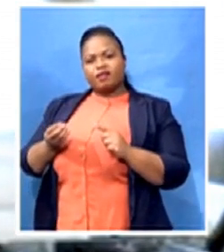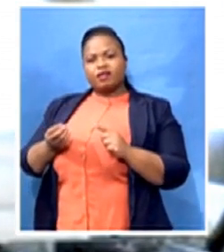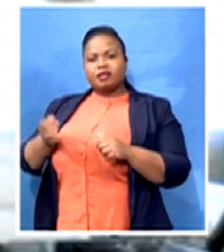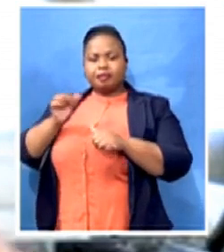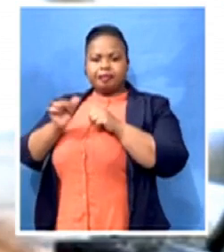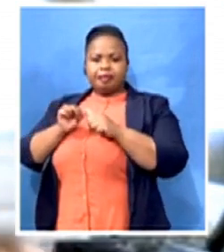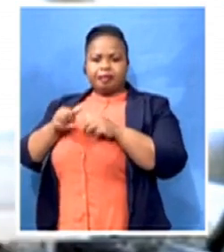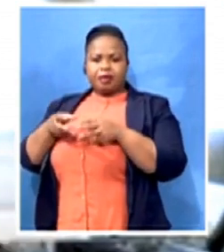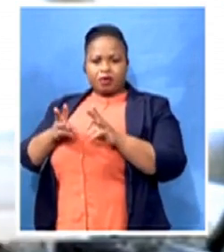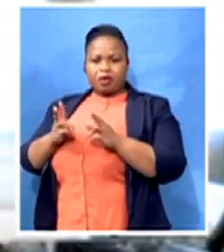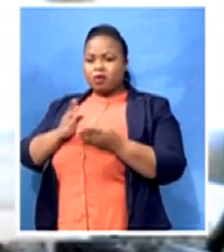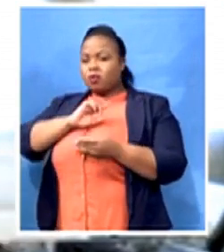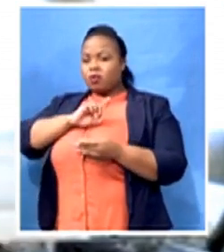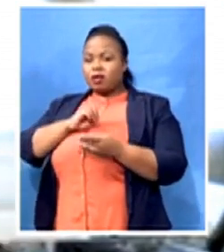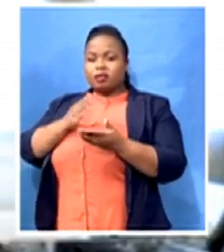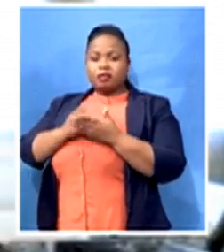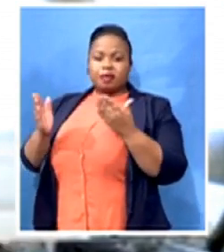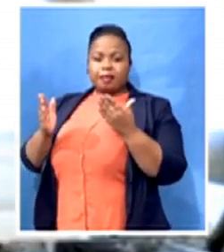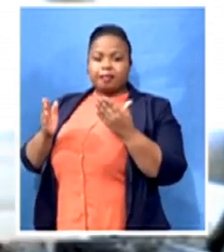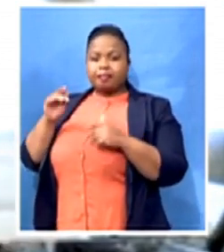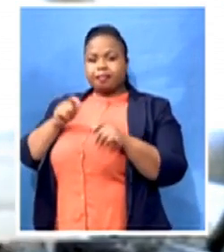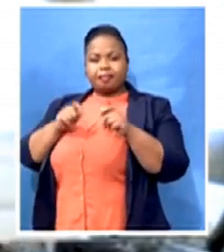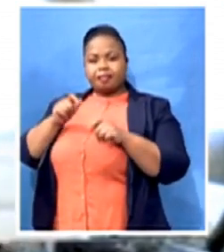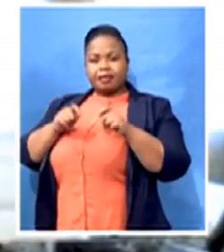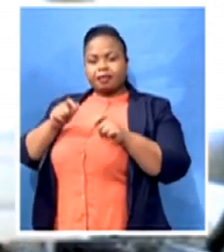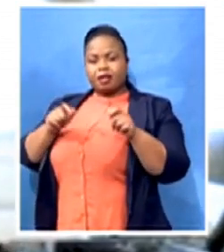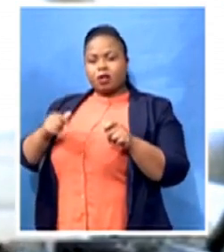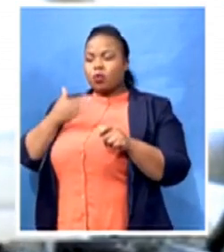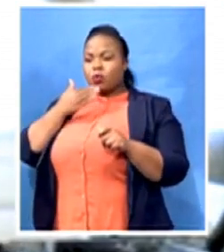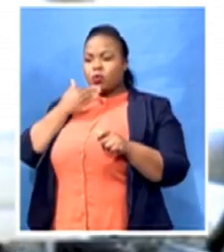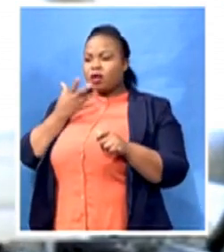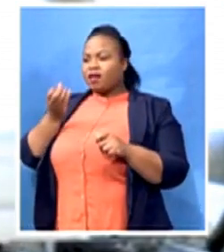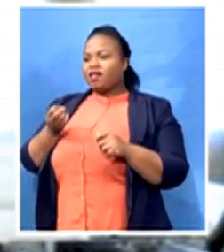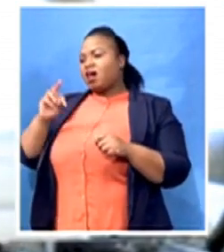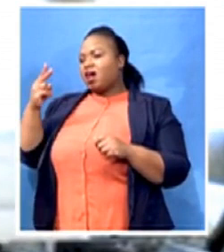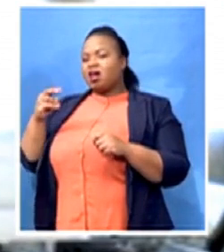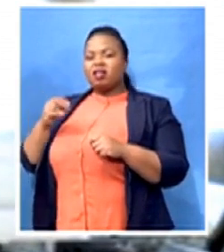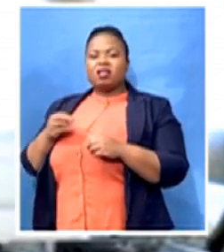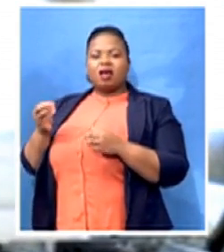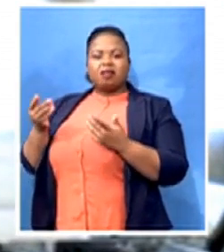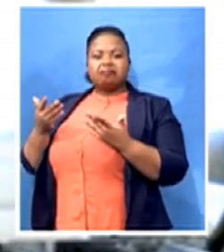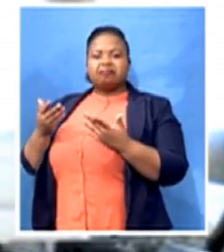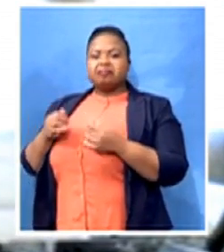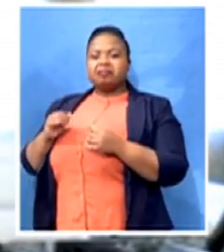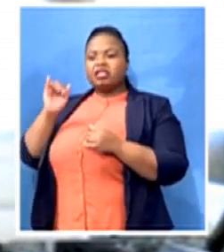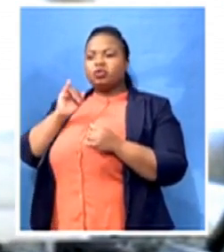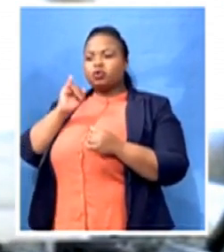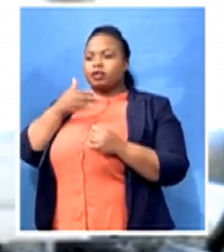or non-financed assets where they're able to water down the type of cover they have,